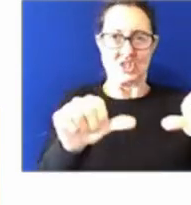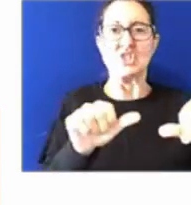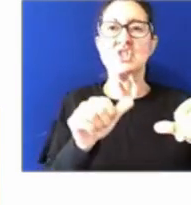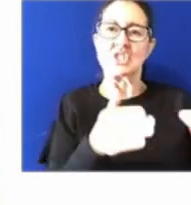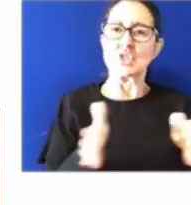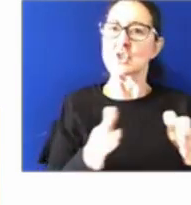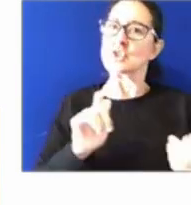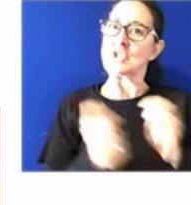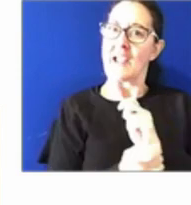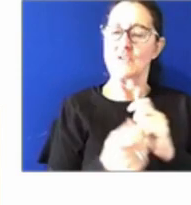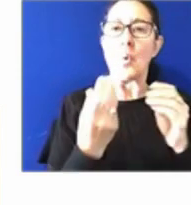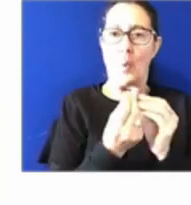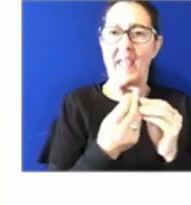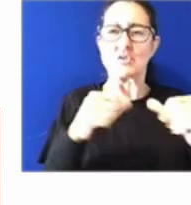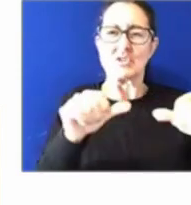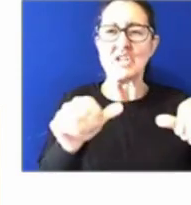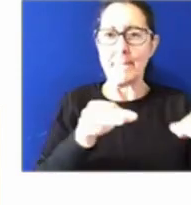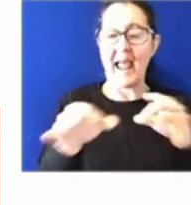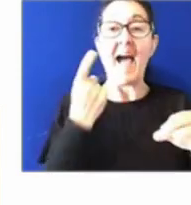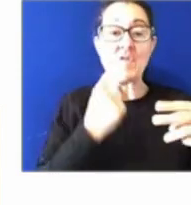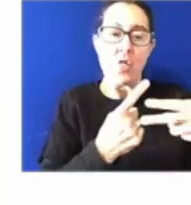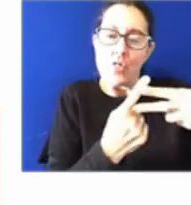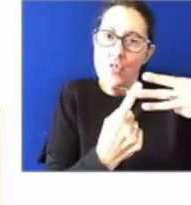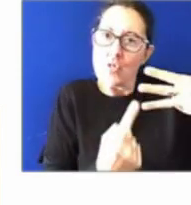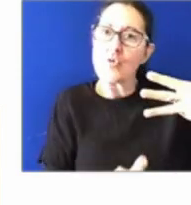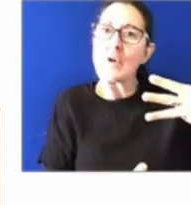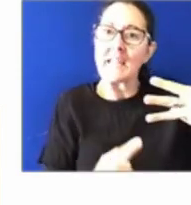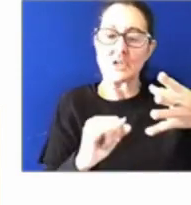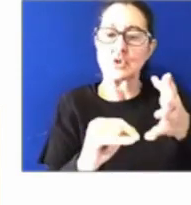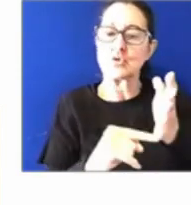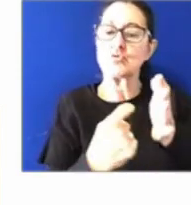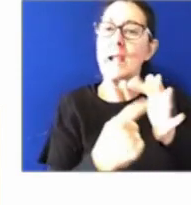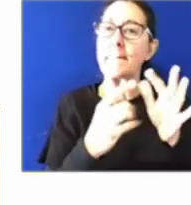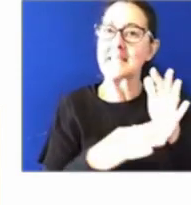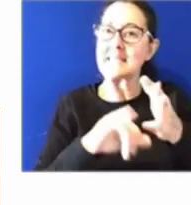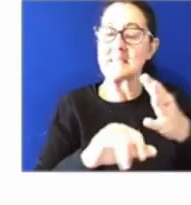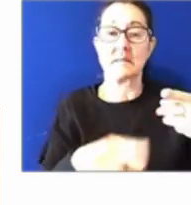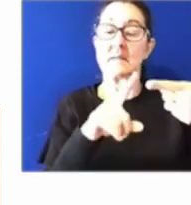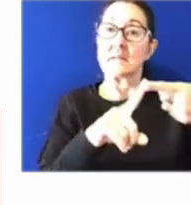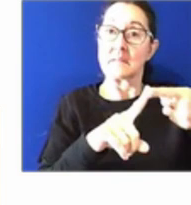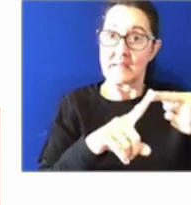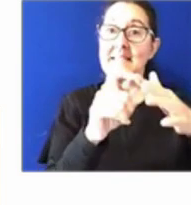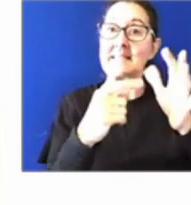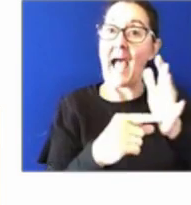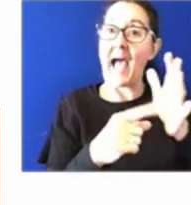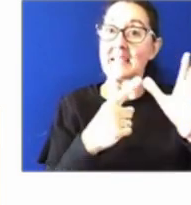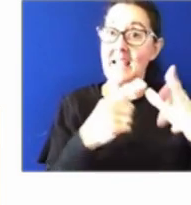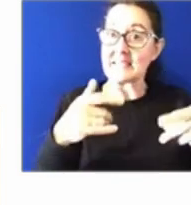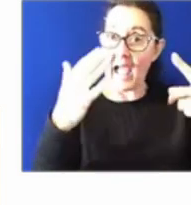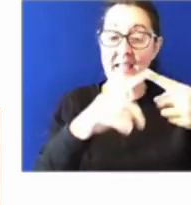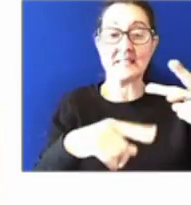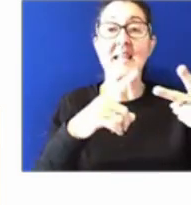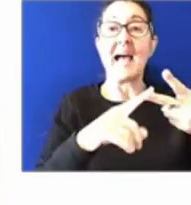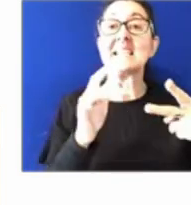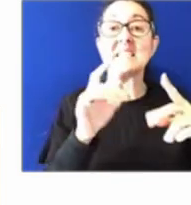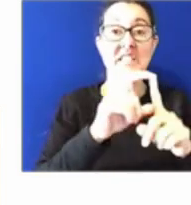by three professional streams. They are data, digital and human resource professions. And those